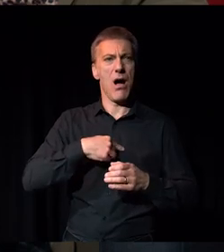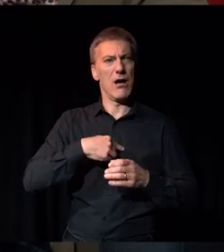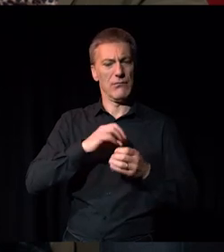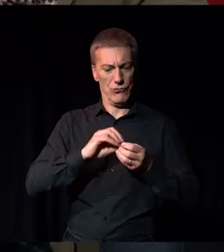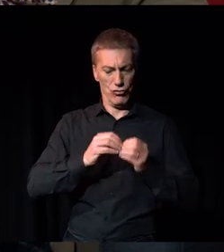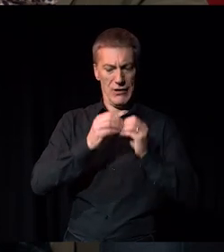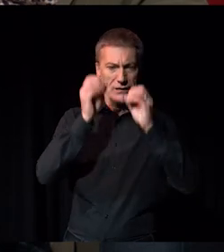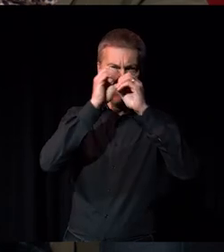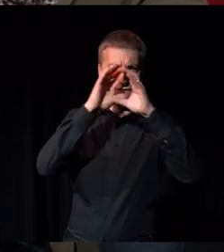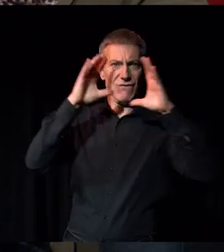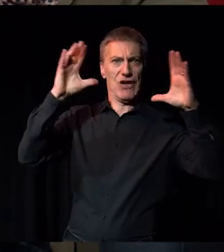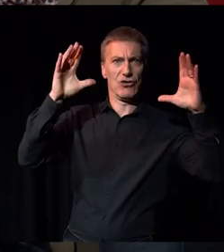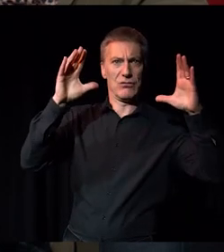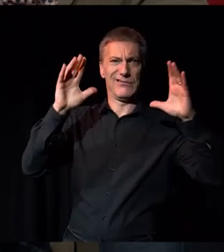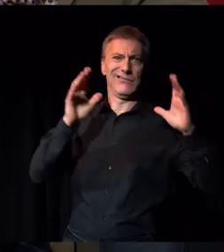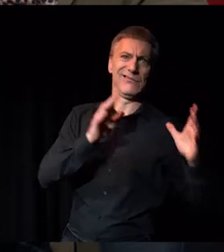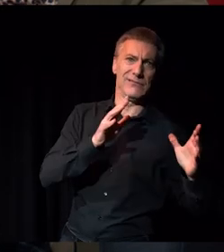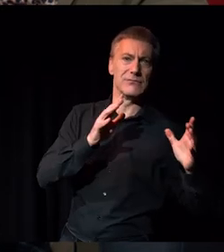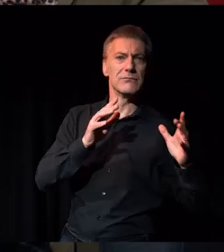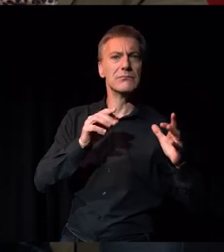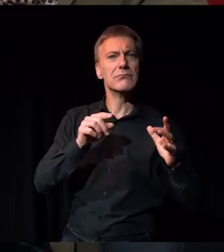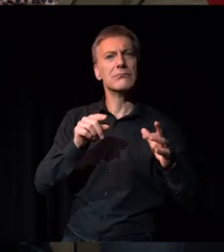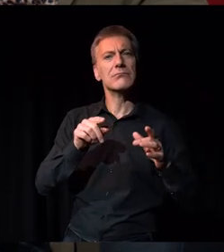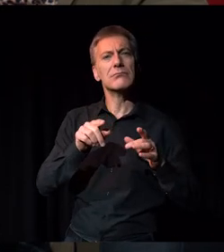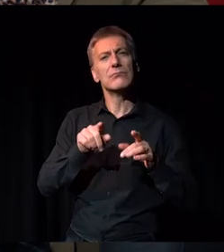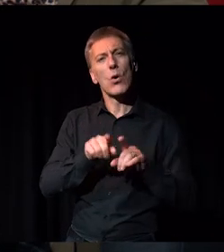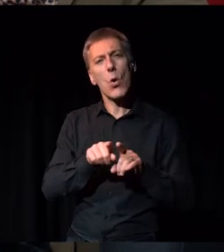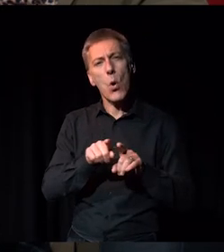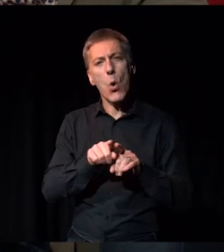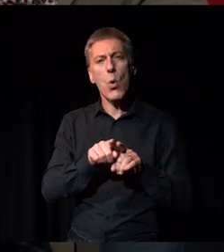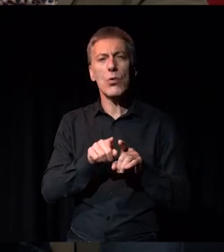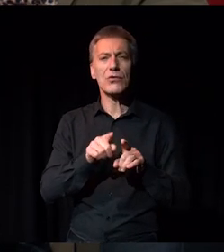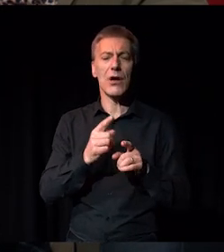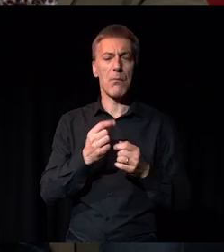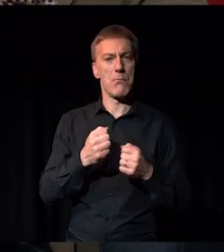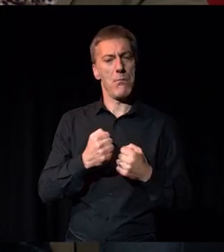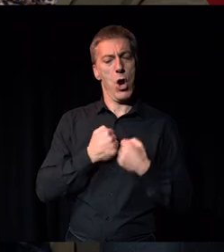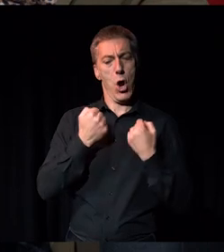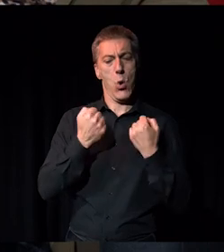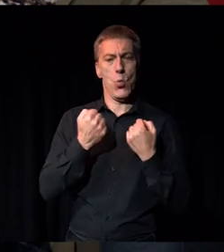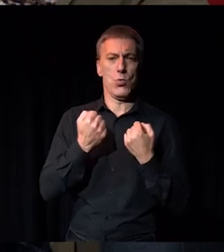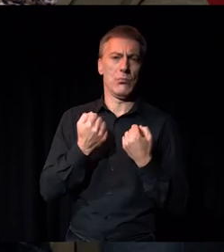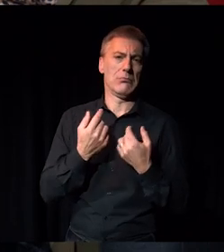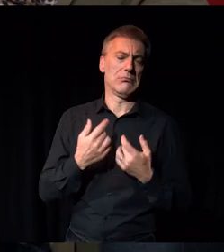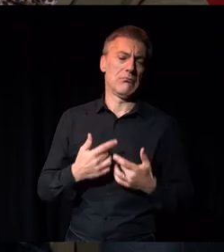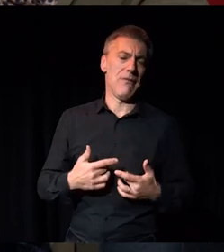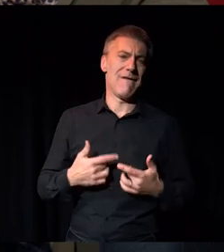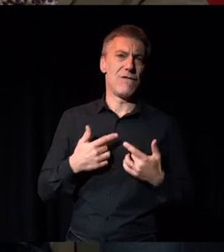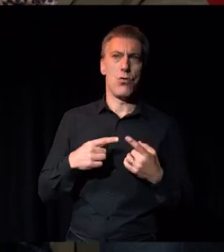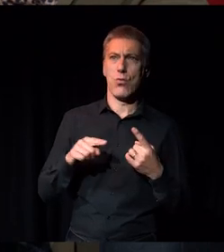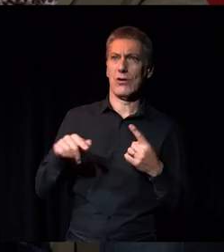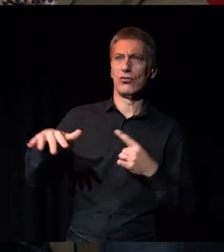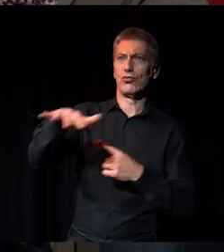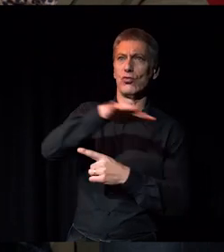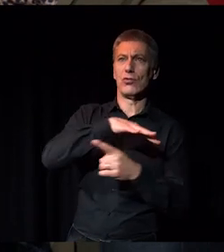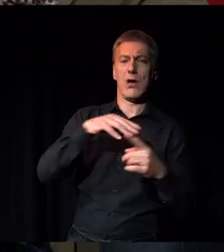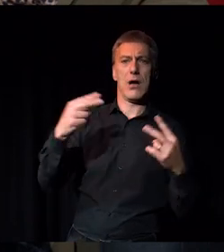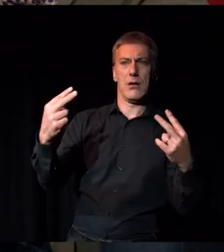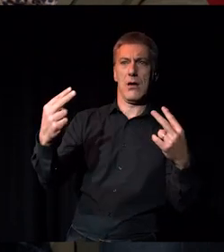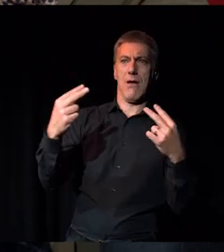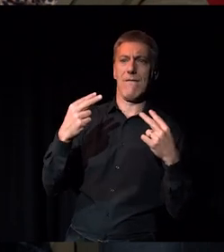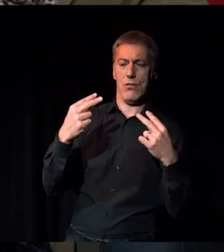I guess. Also within that, guess, and this is a kind of perception of self, which is delivered from existing in this society.